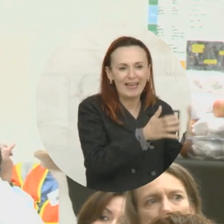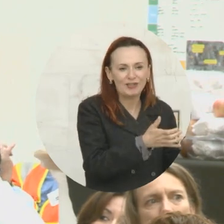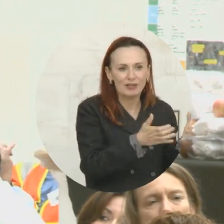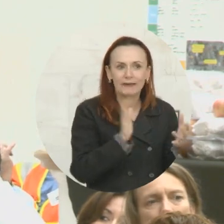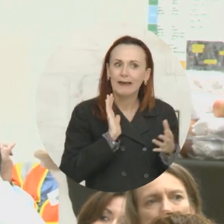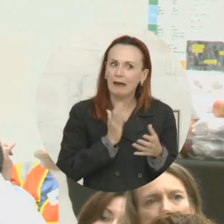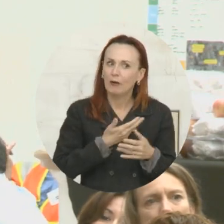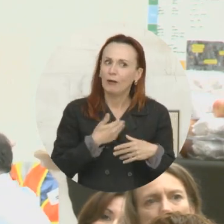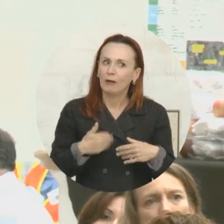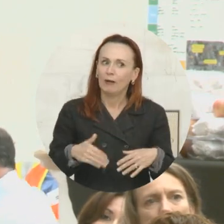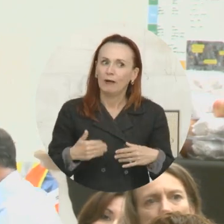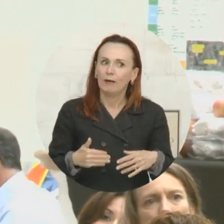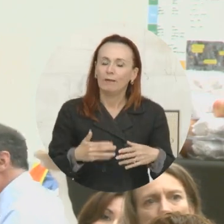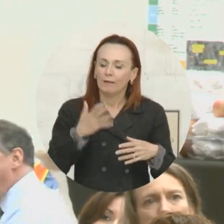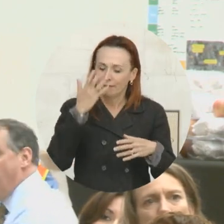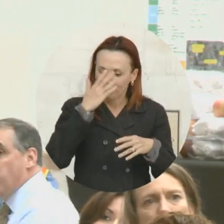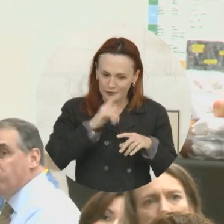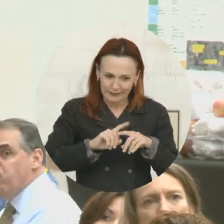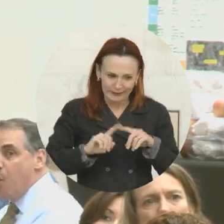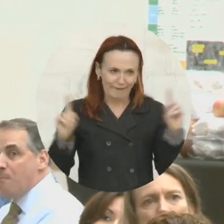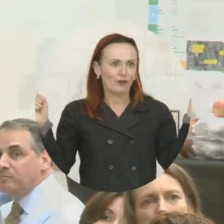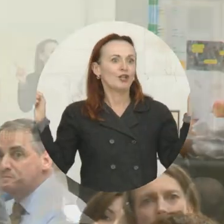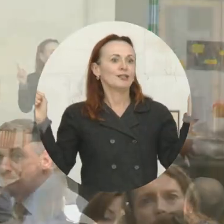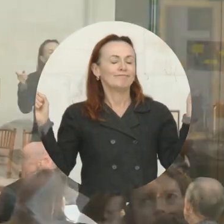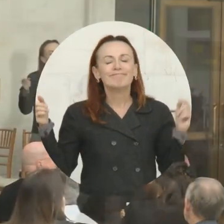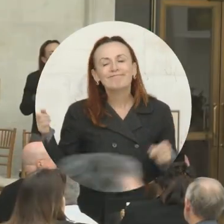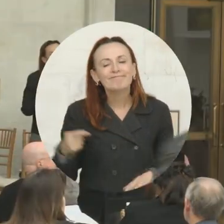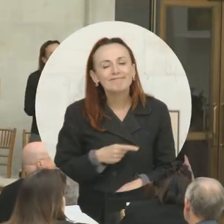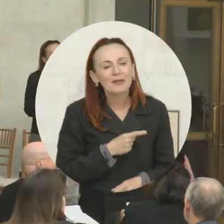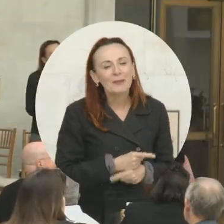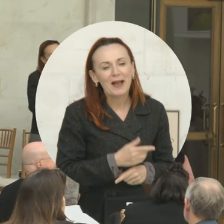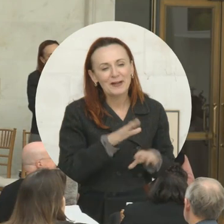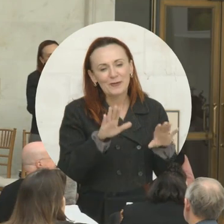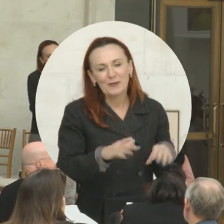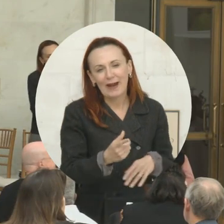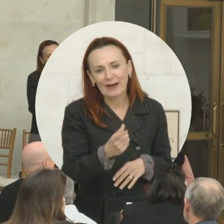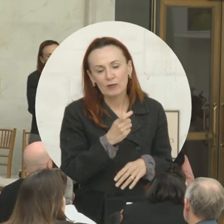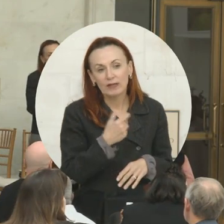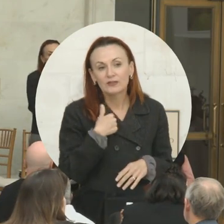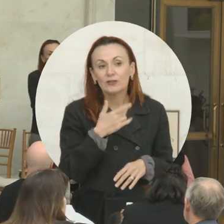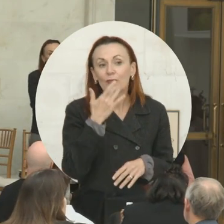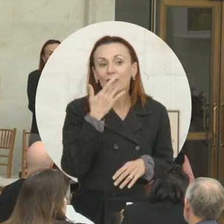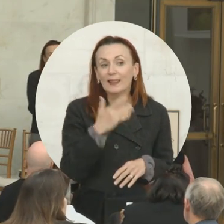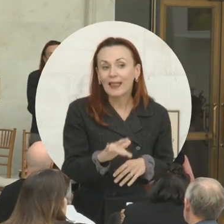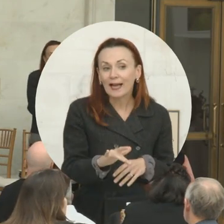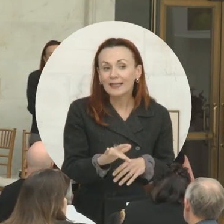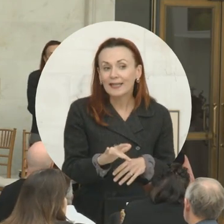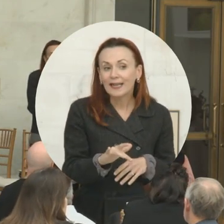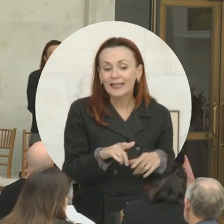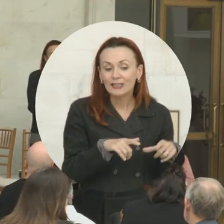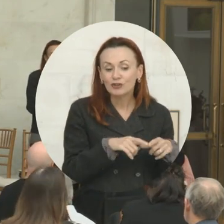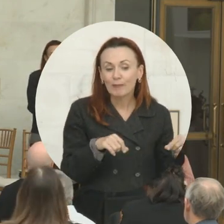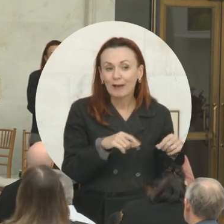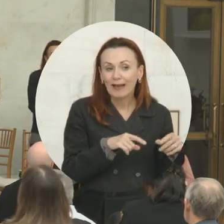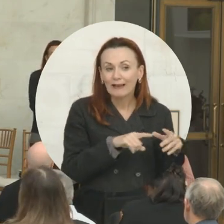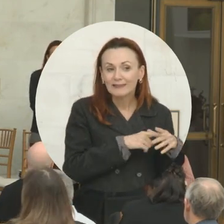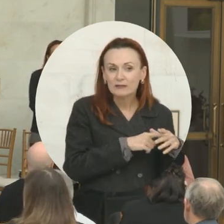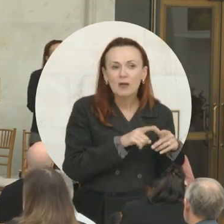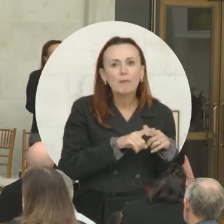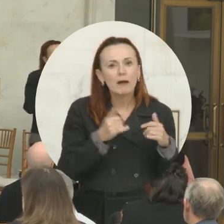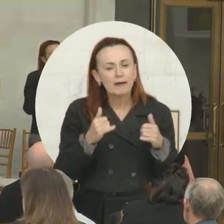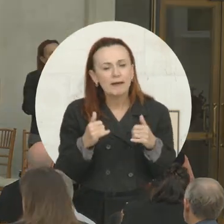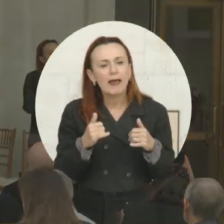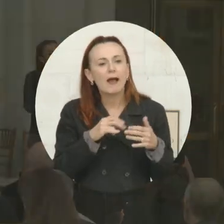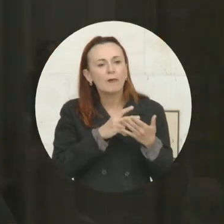does not look anything like that. That's a great question. So in fact, we were lucky to begin in Japan, but now we have projects in the Philippines,